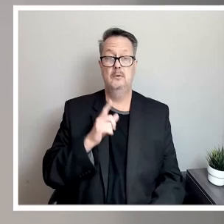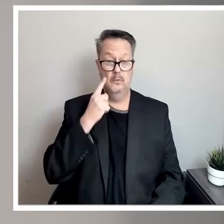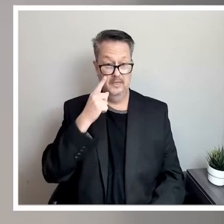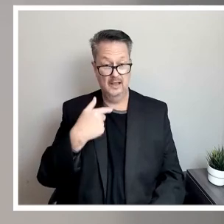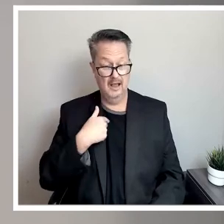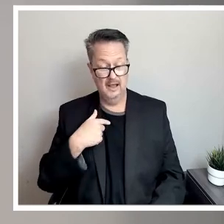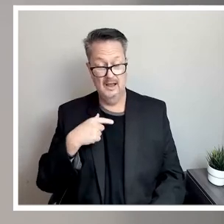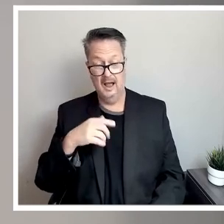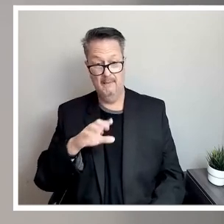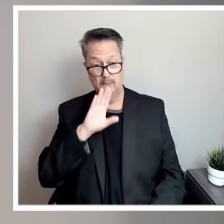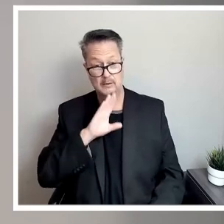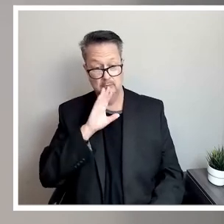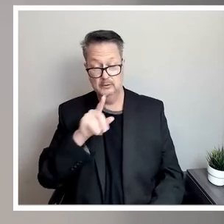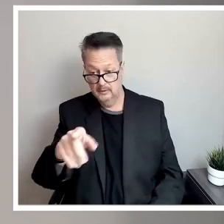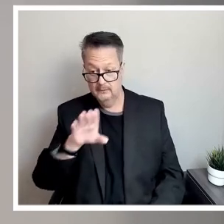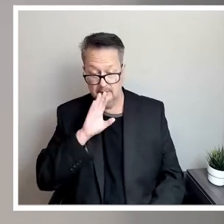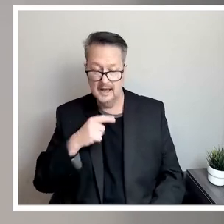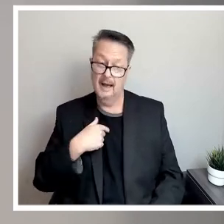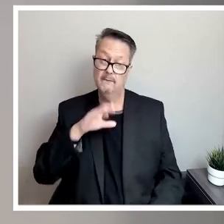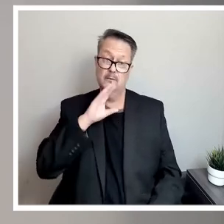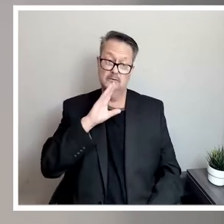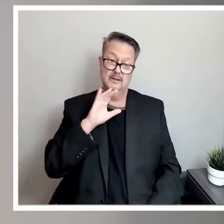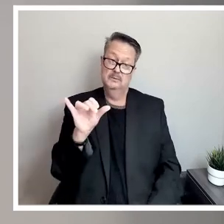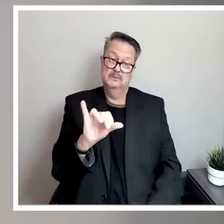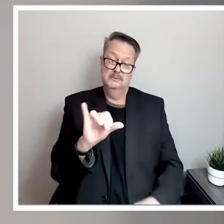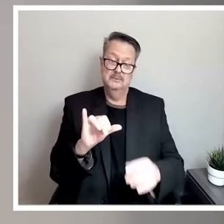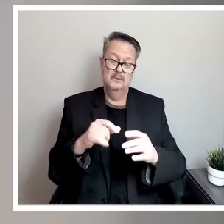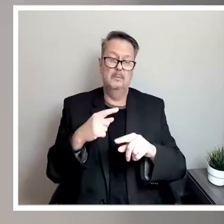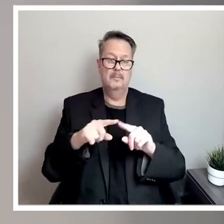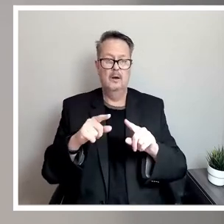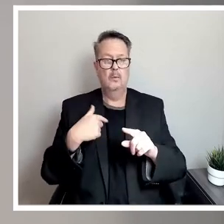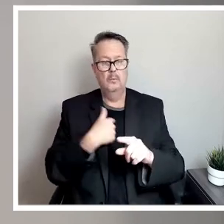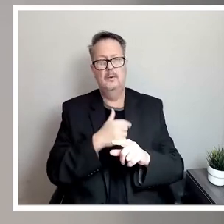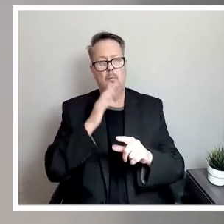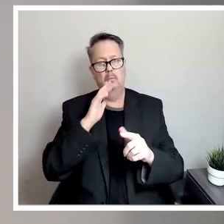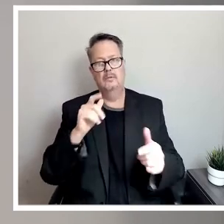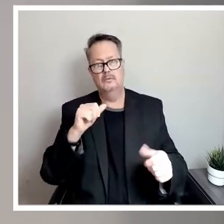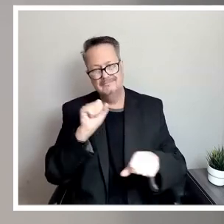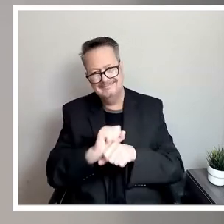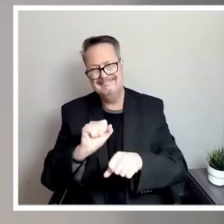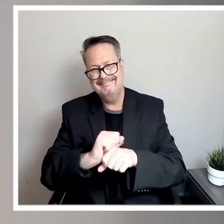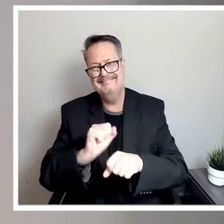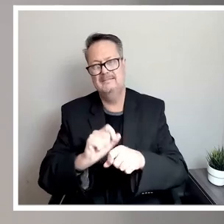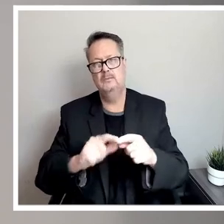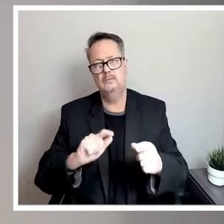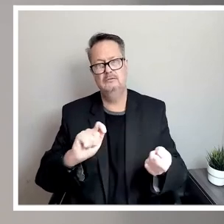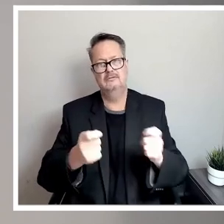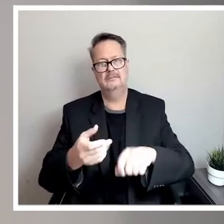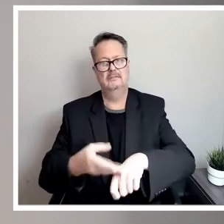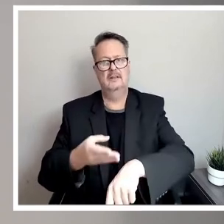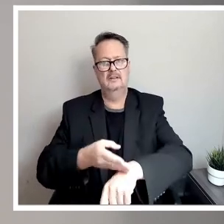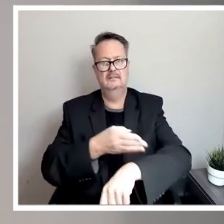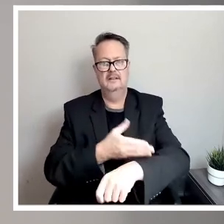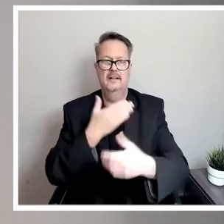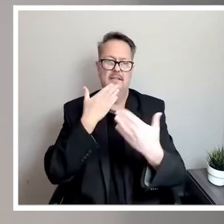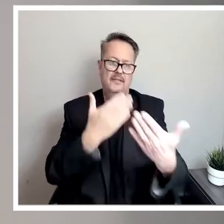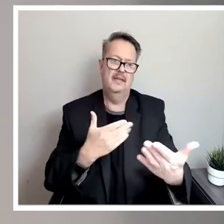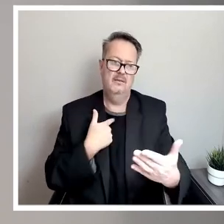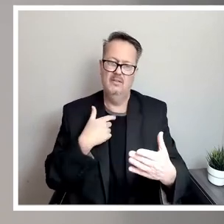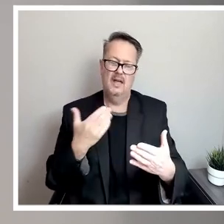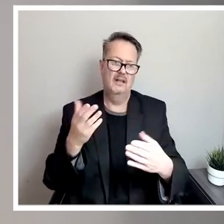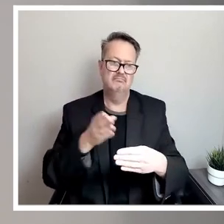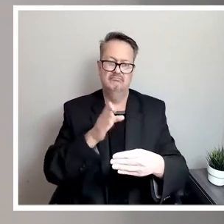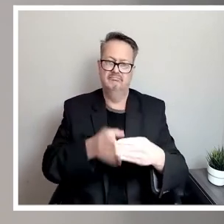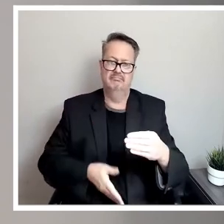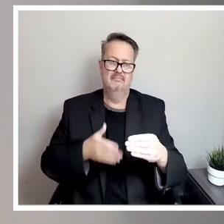sometimes I'm frustrated too, you know, but we are working to change that. And again, thank you. And that concludes my statements. And